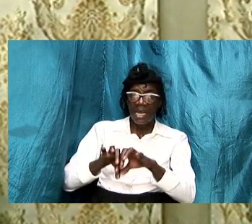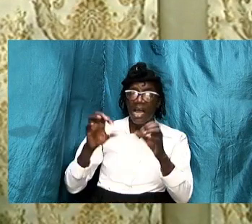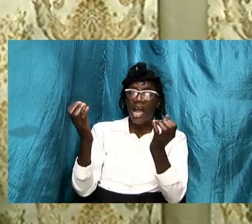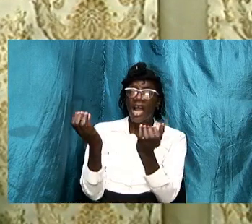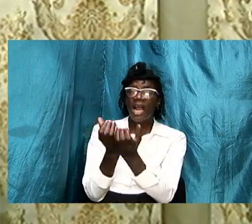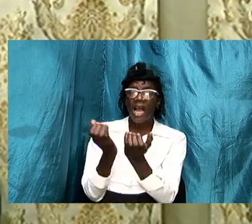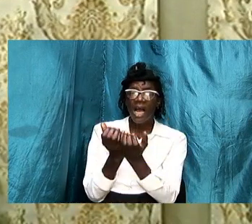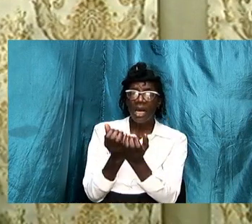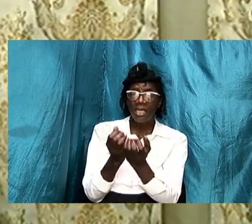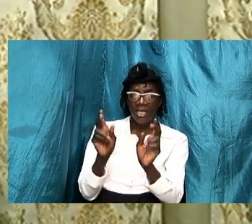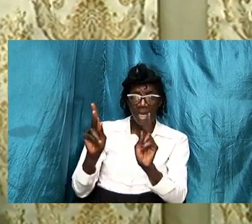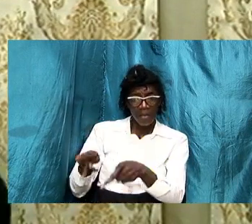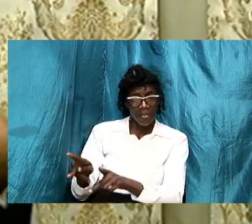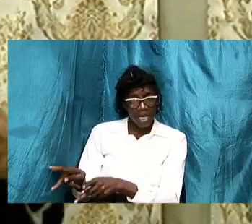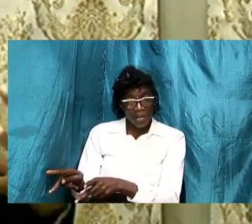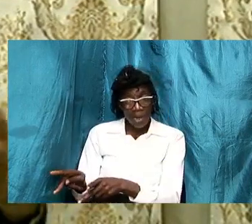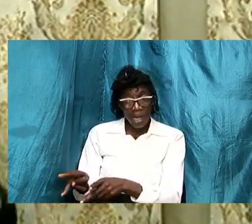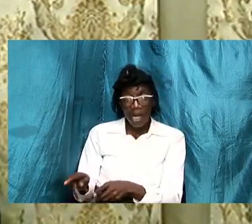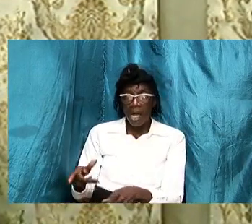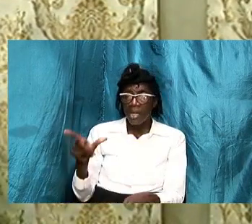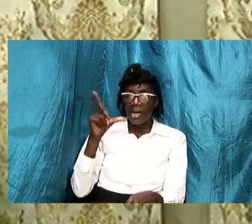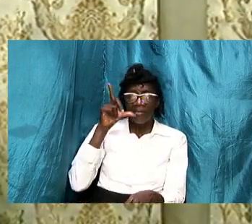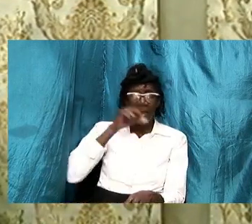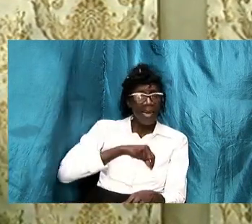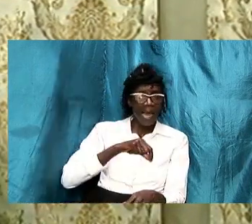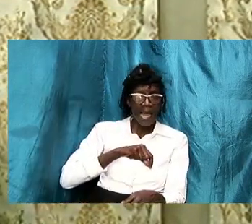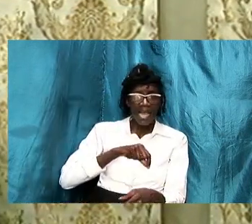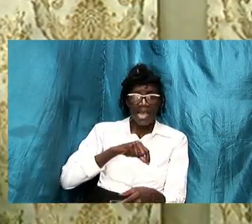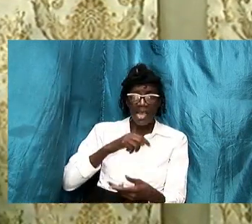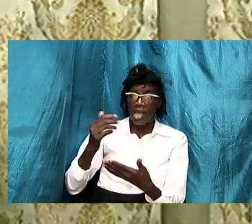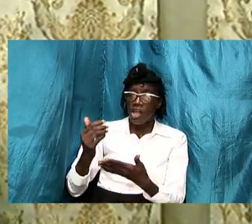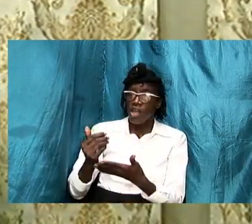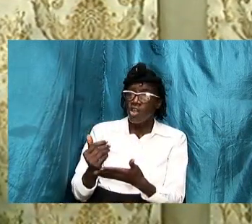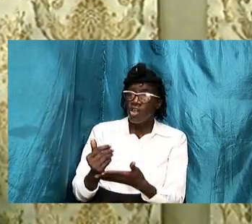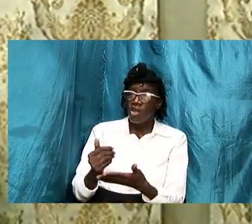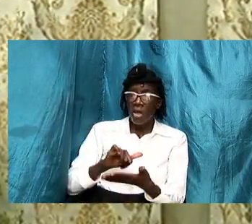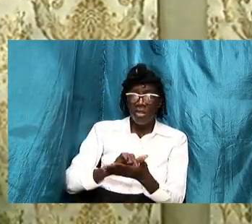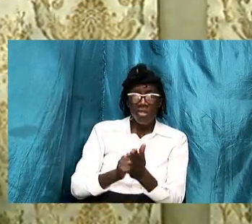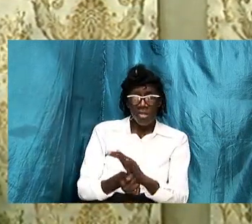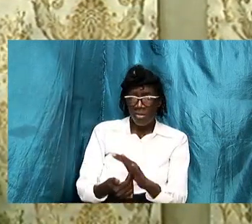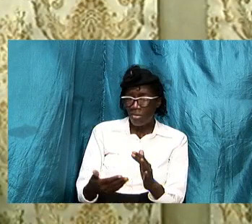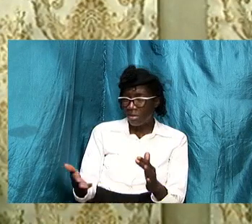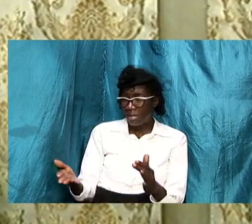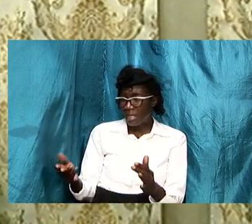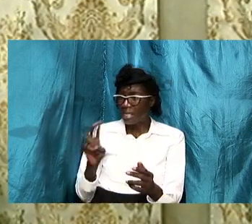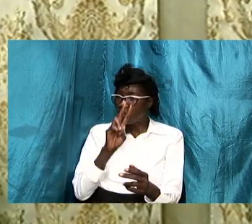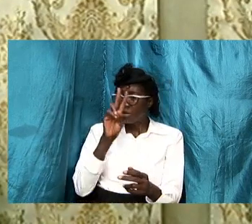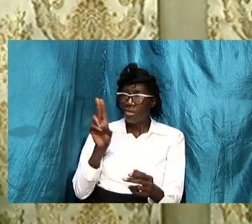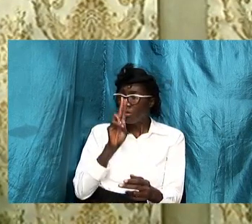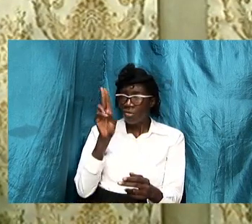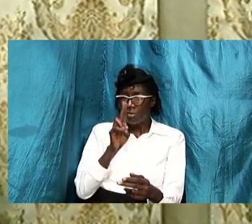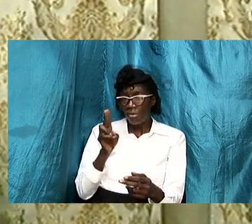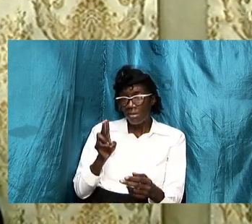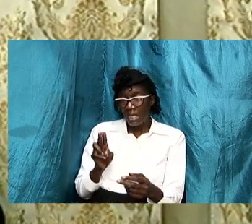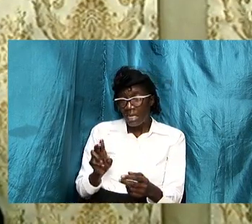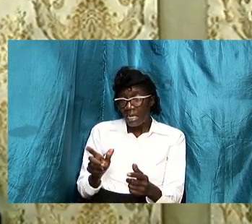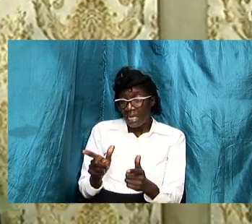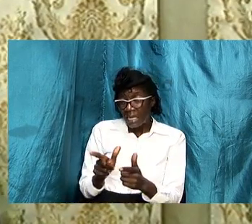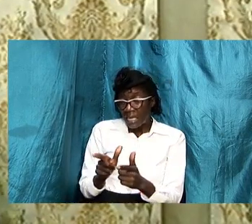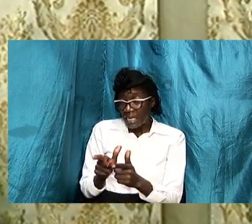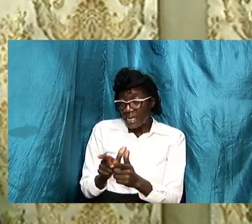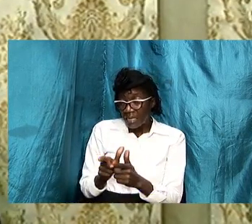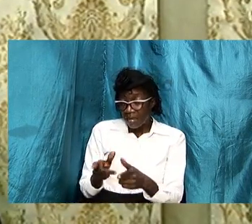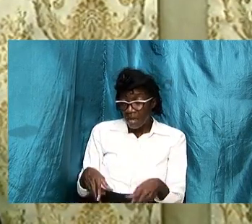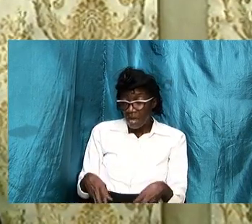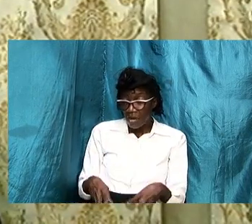but those are the terms that are being used in a subtle way to let it appear